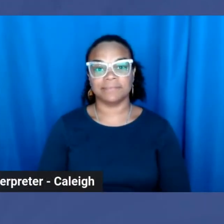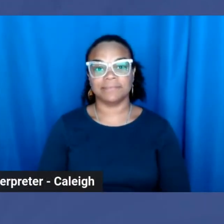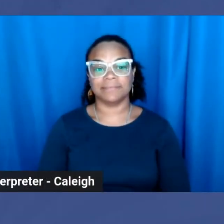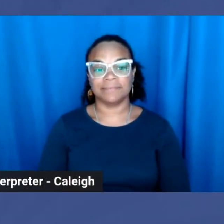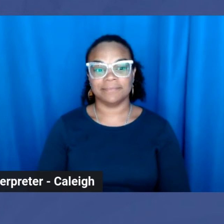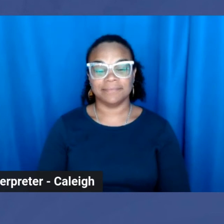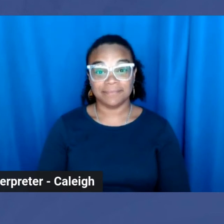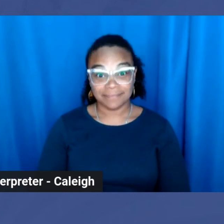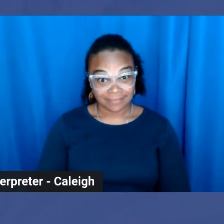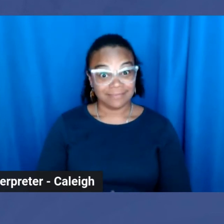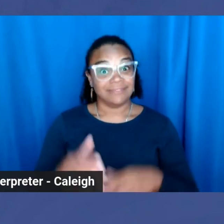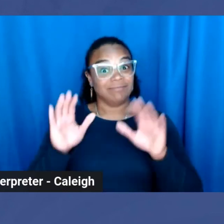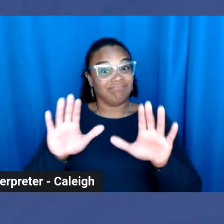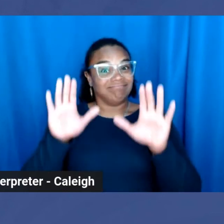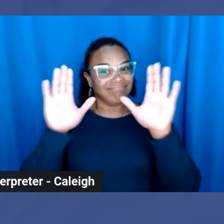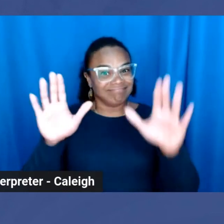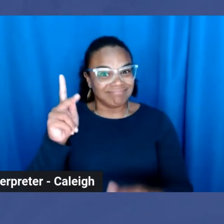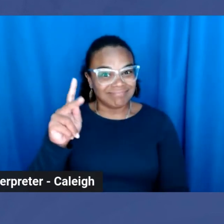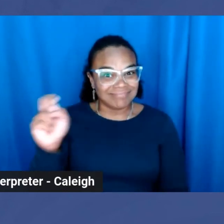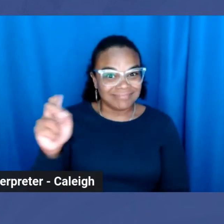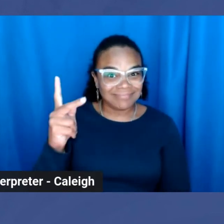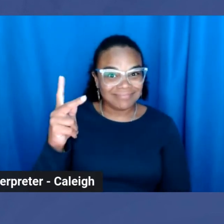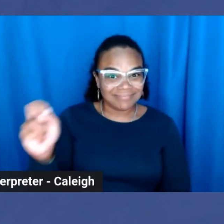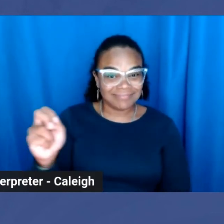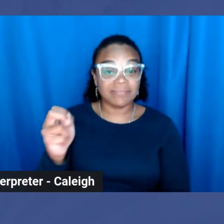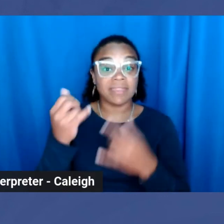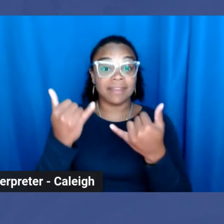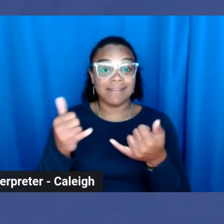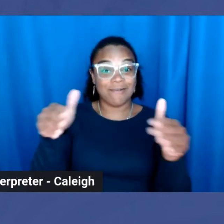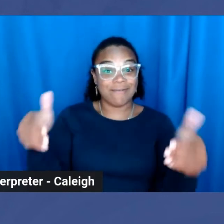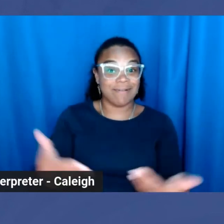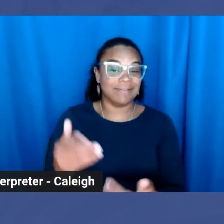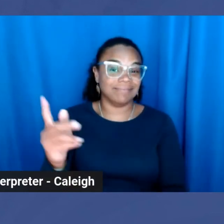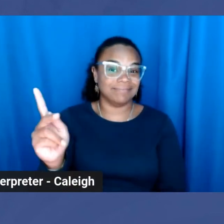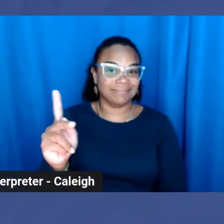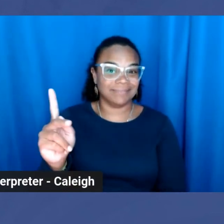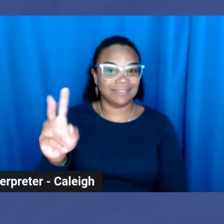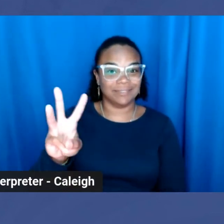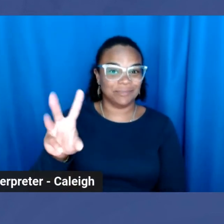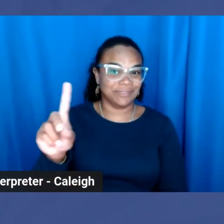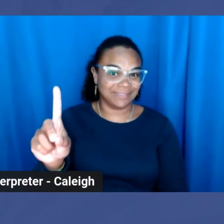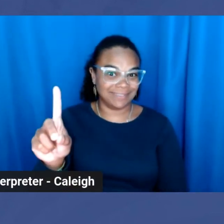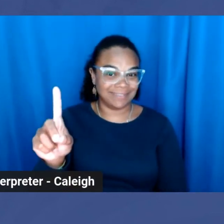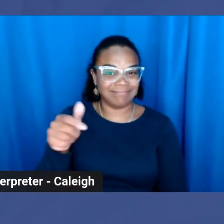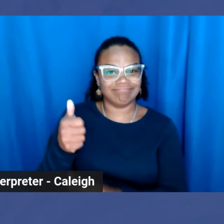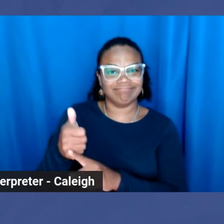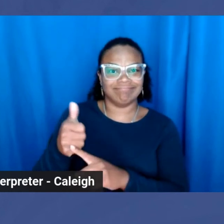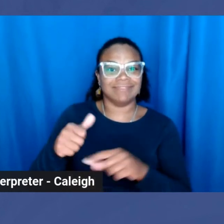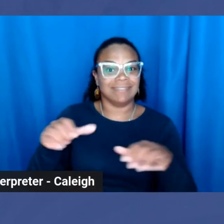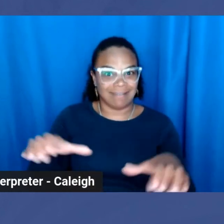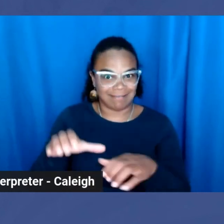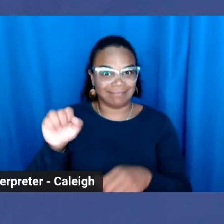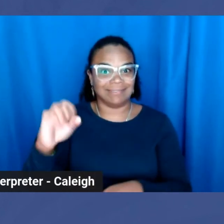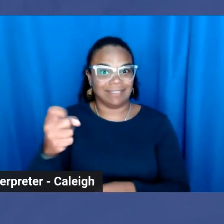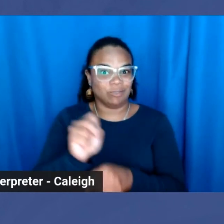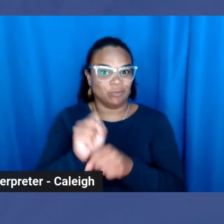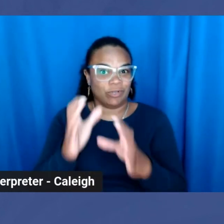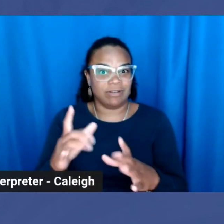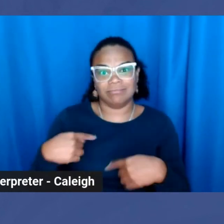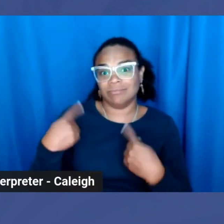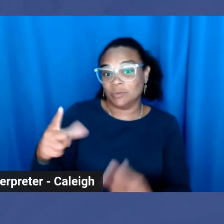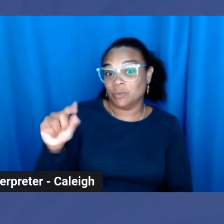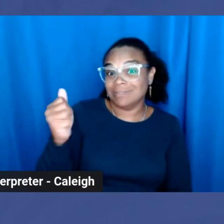That was great, Kiki. Now welcome KWD and active sex workers since 2018.